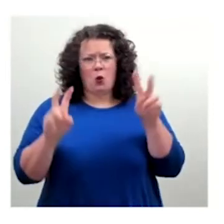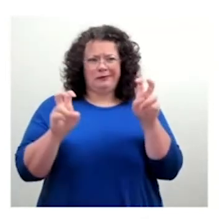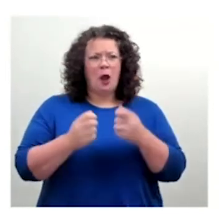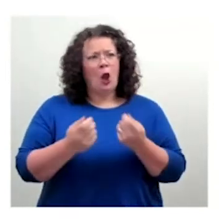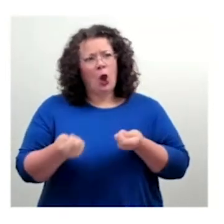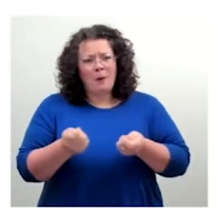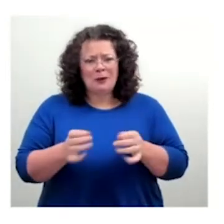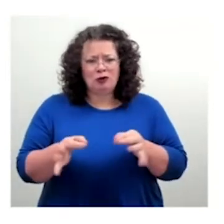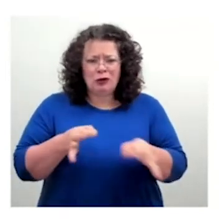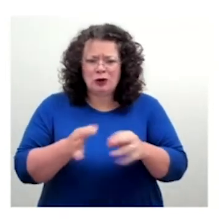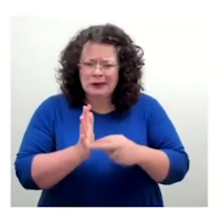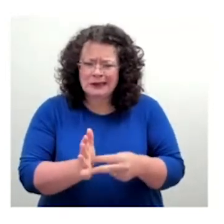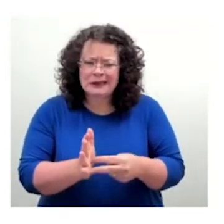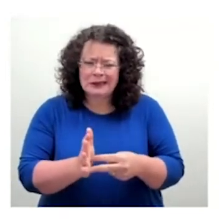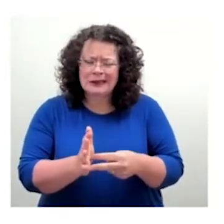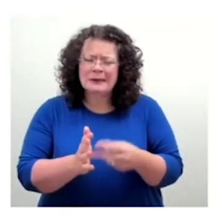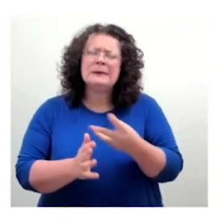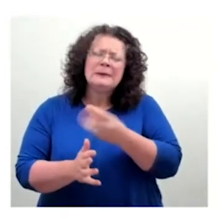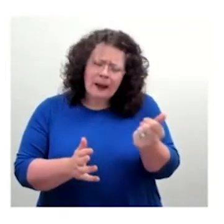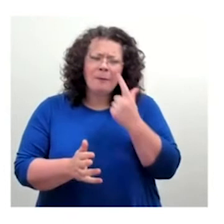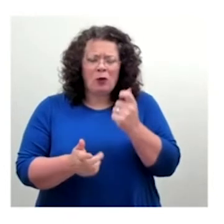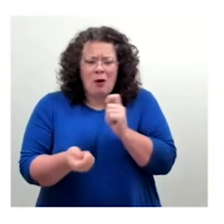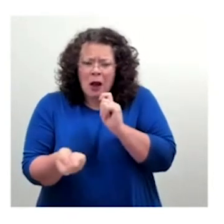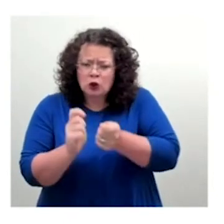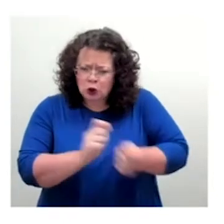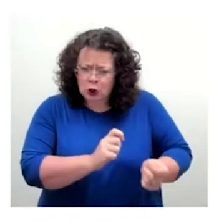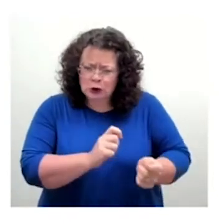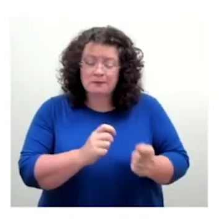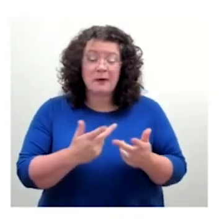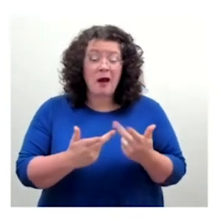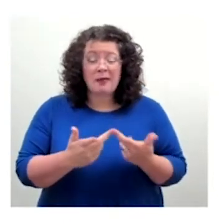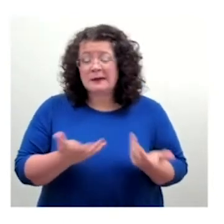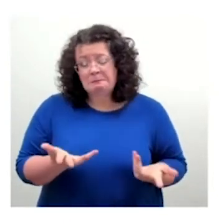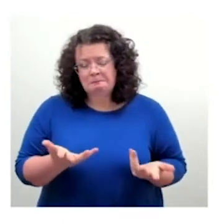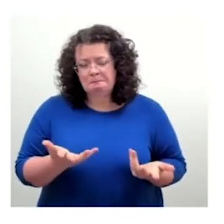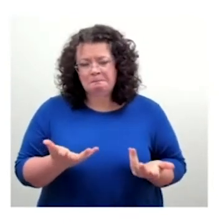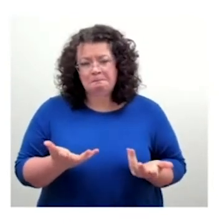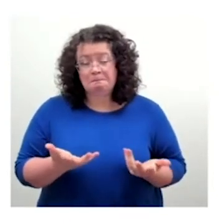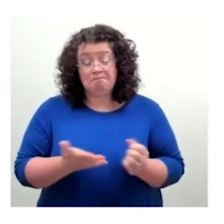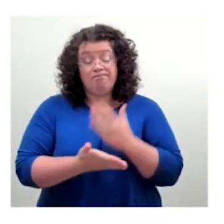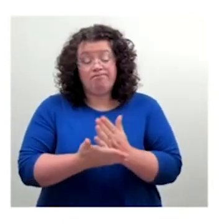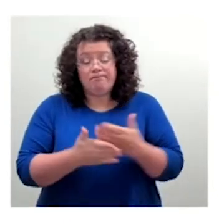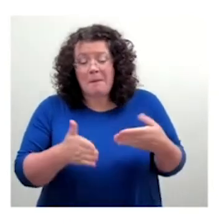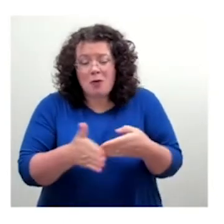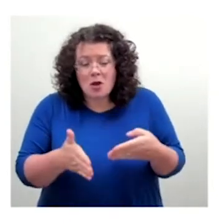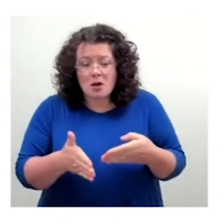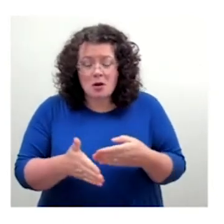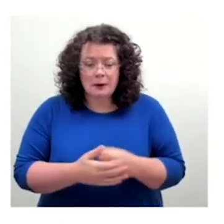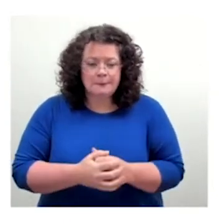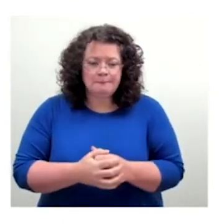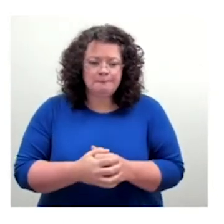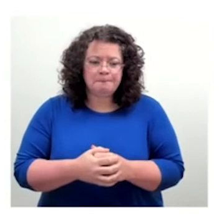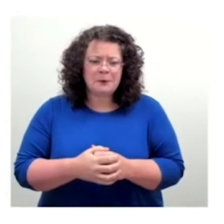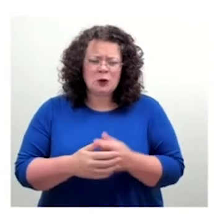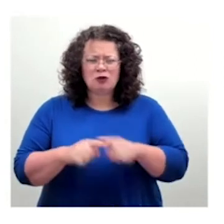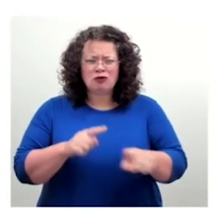you know, there was always that kind of thing with balancing different people's needs. And so particularly with people with vision impairment, you know, you can't turn